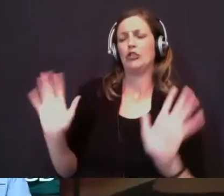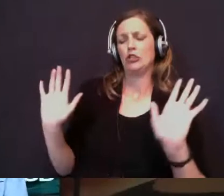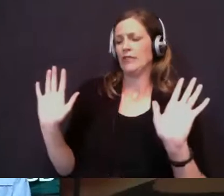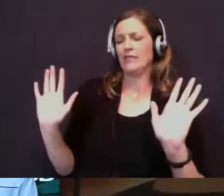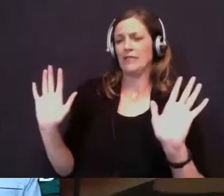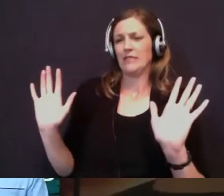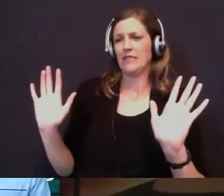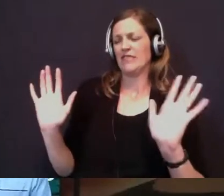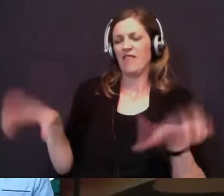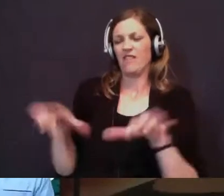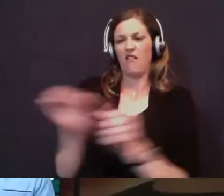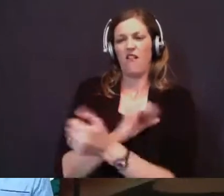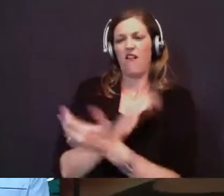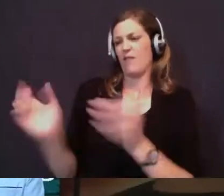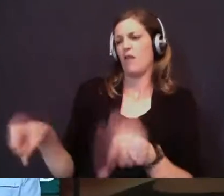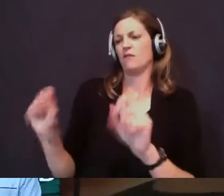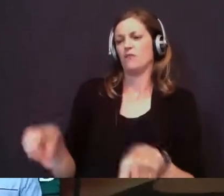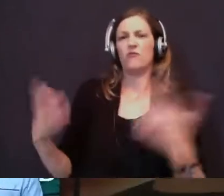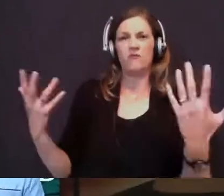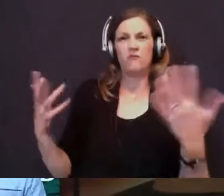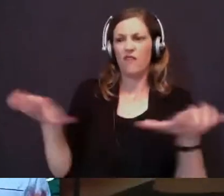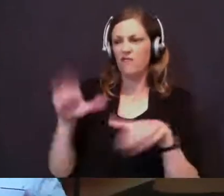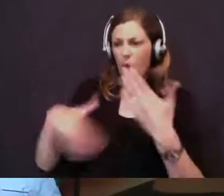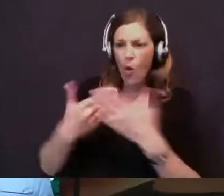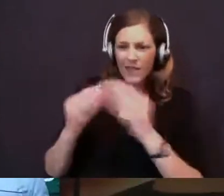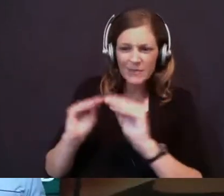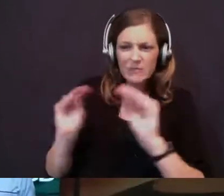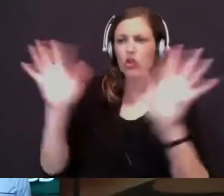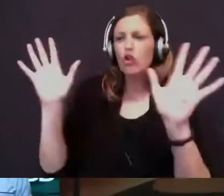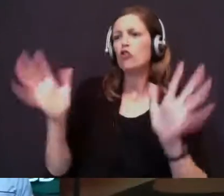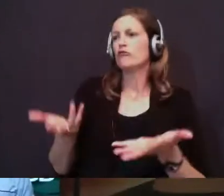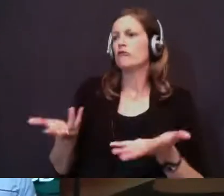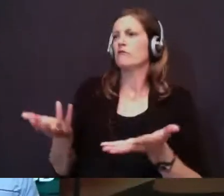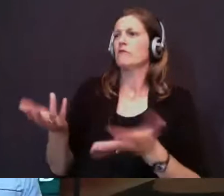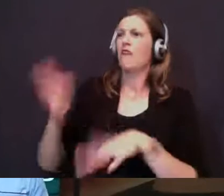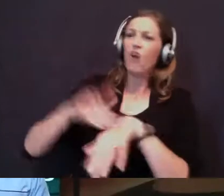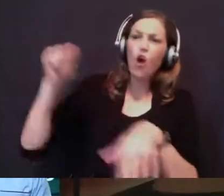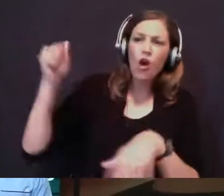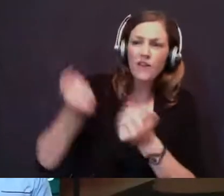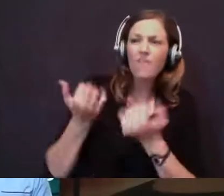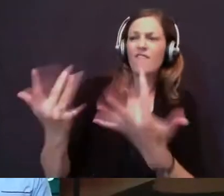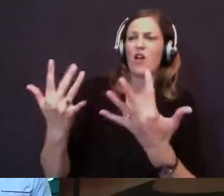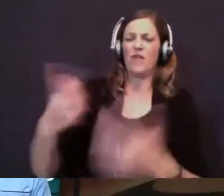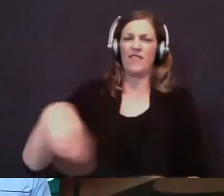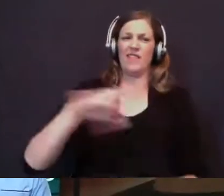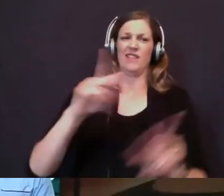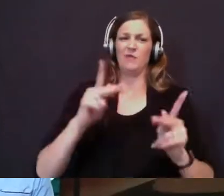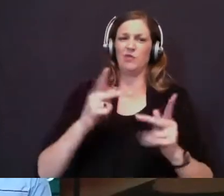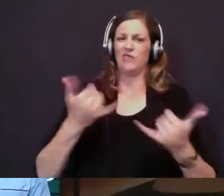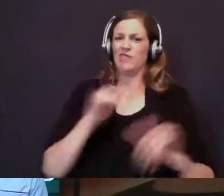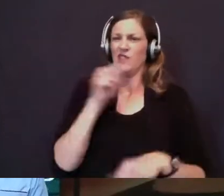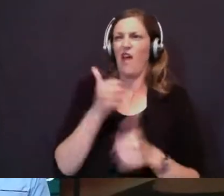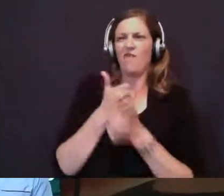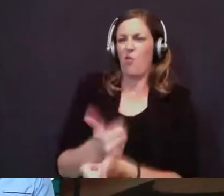I've done all that I can. I've done all these miracles. I've called down fire, and these people still aren't turning. They're